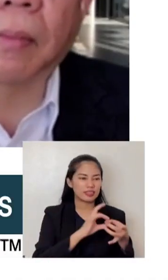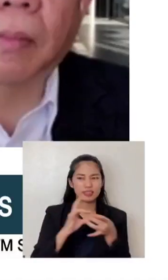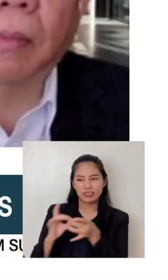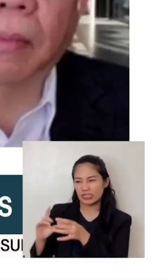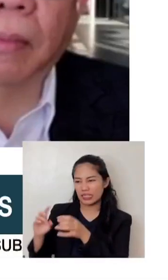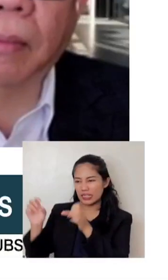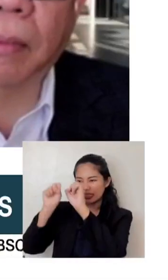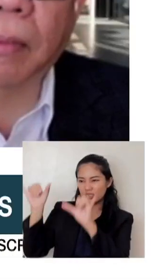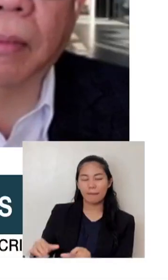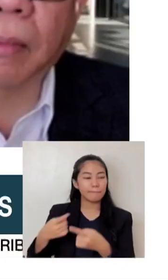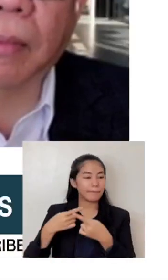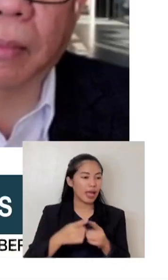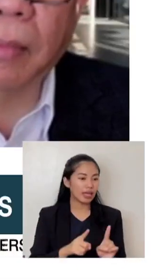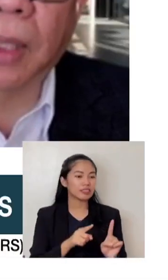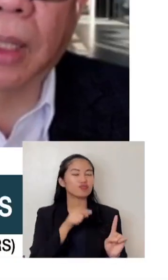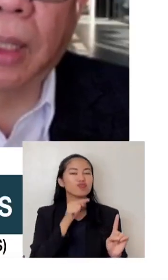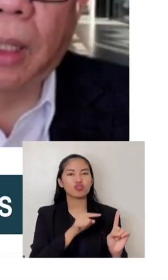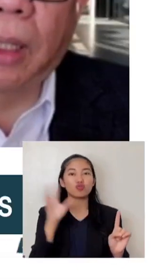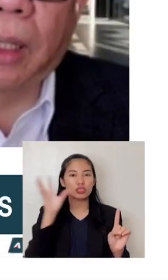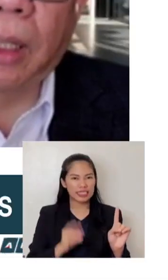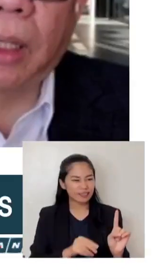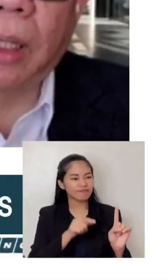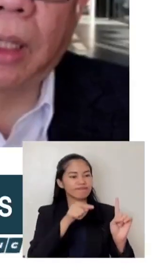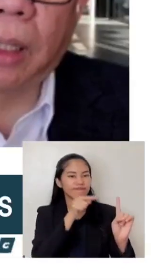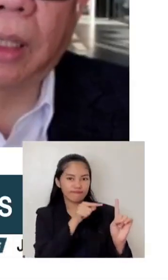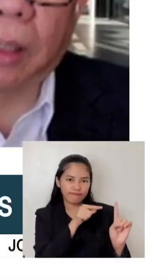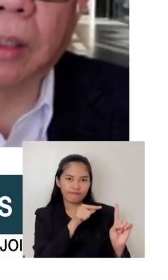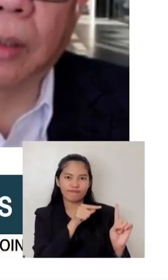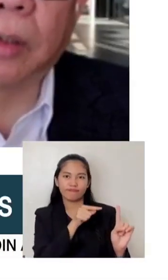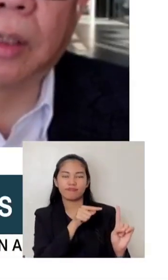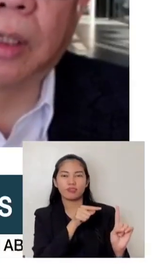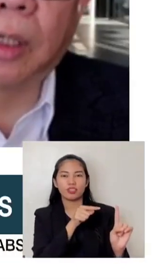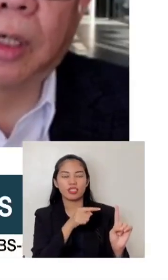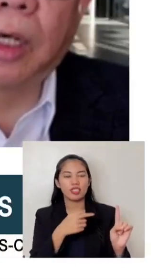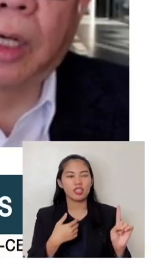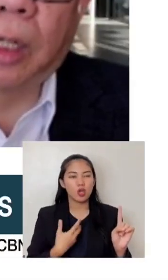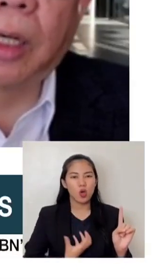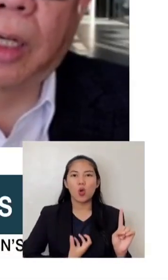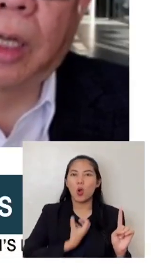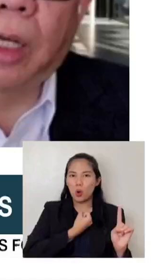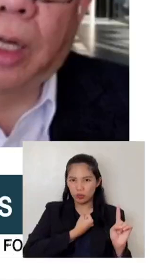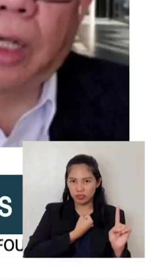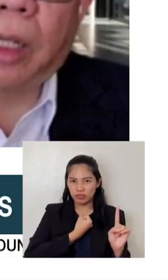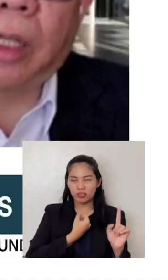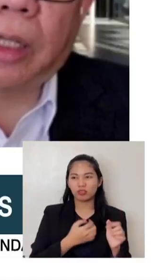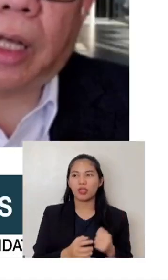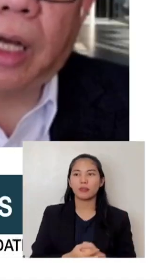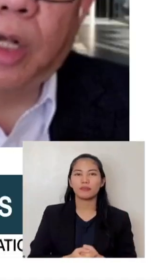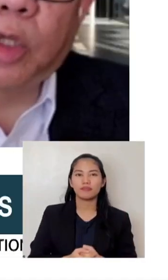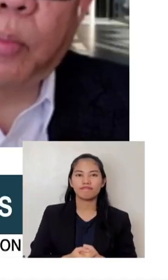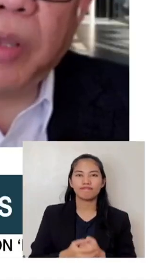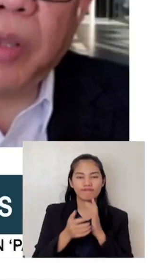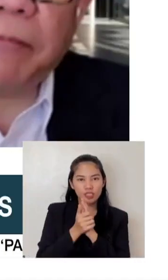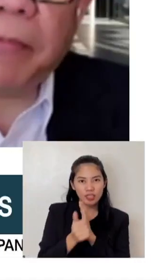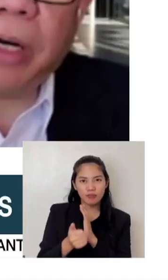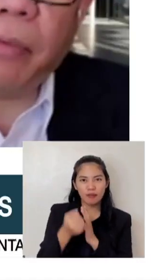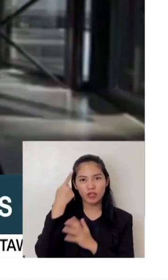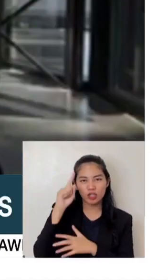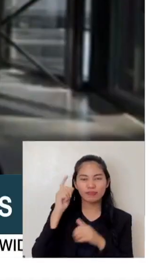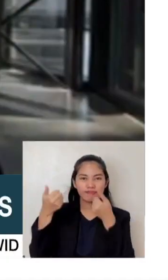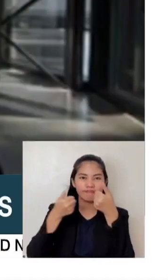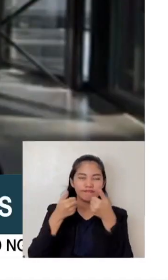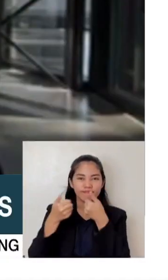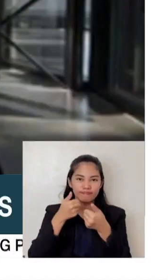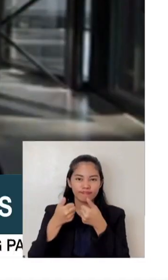she is her own person and she is her own contender in the elections? To be fair with